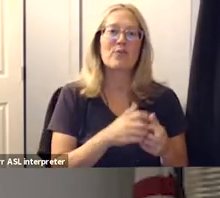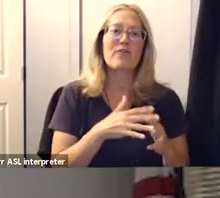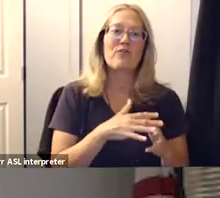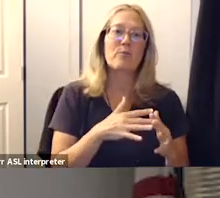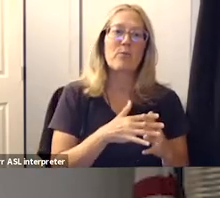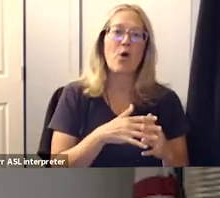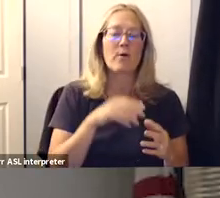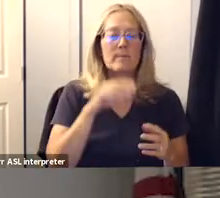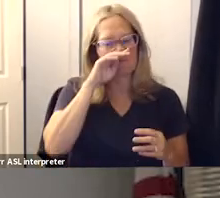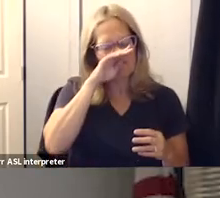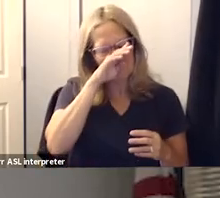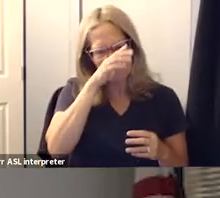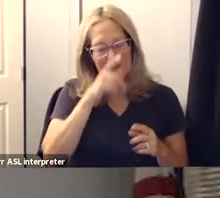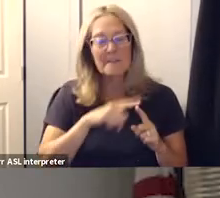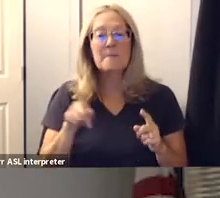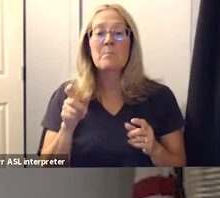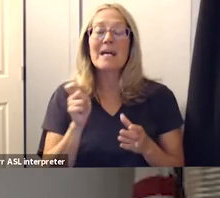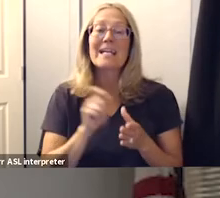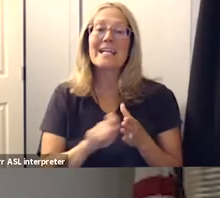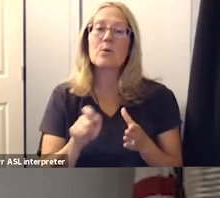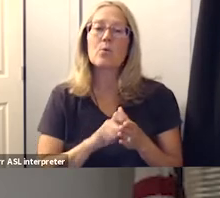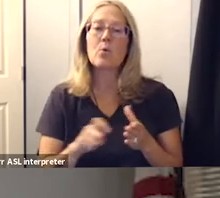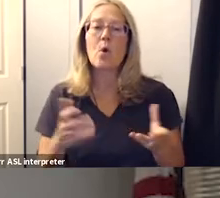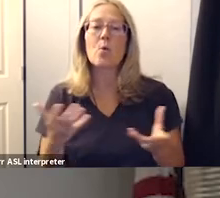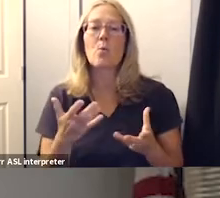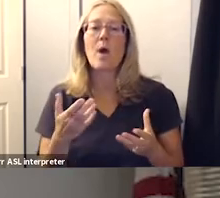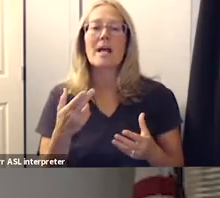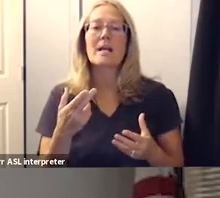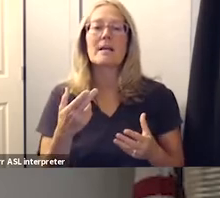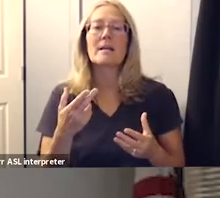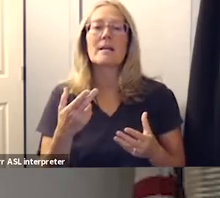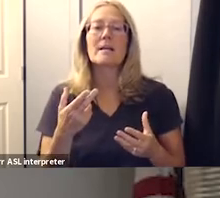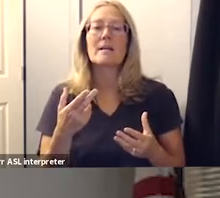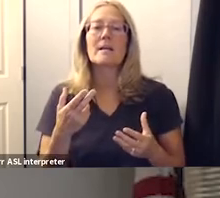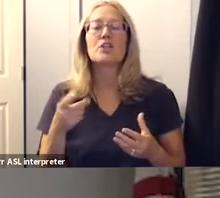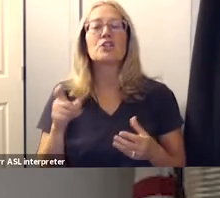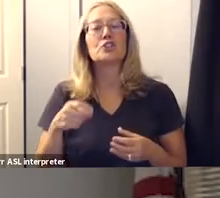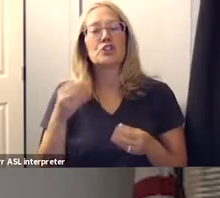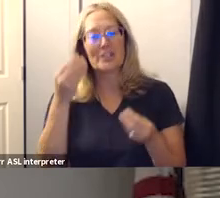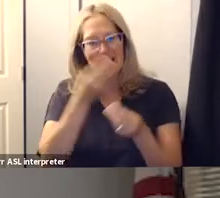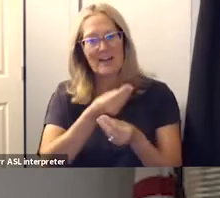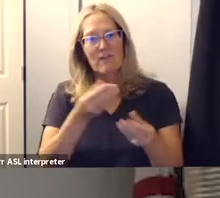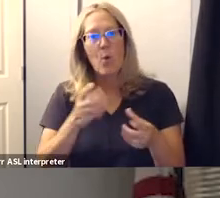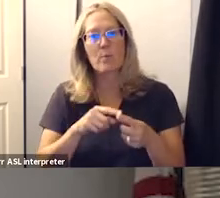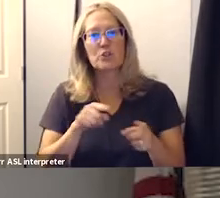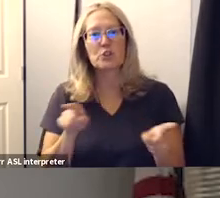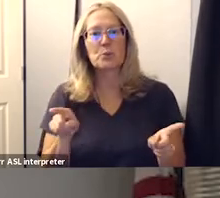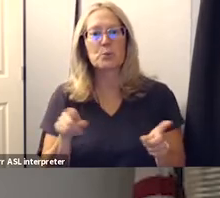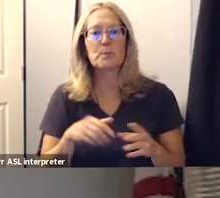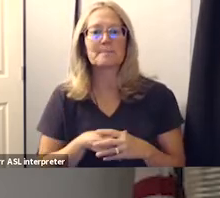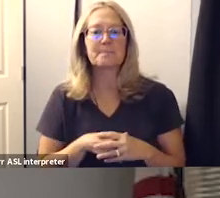event but he wrote out what he would like me to share with you um